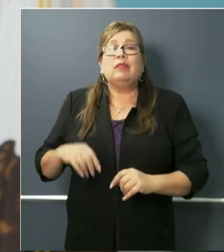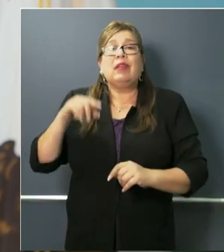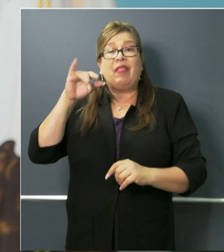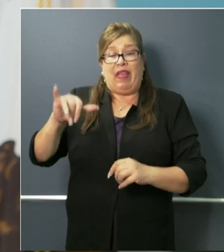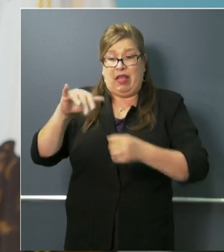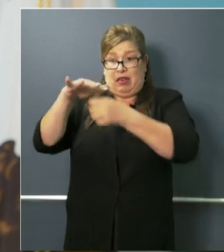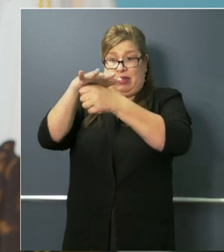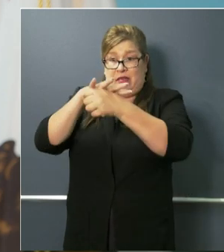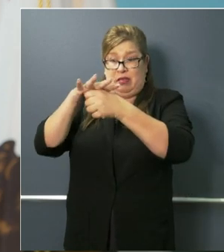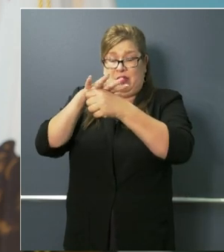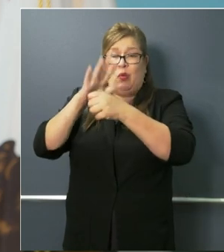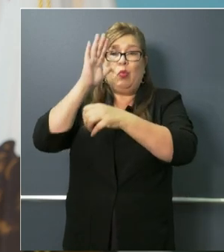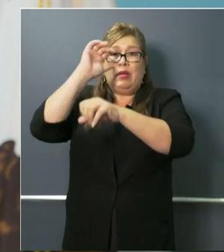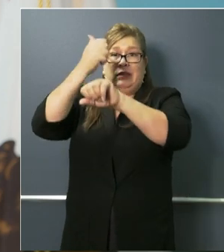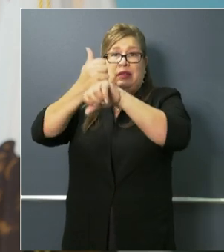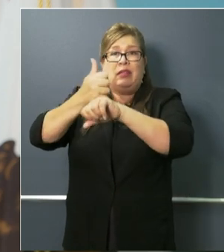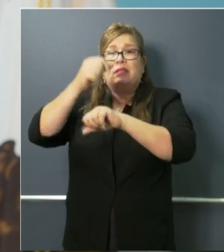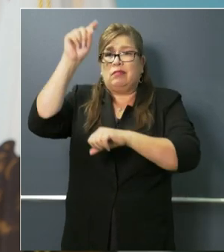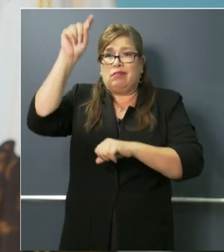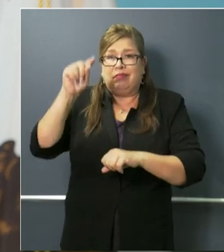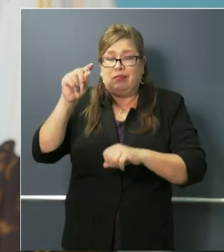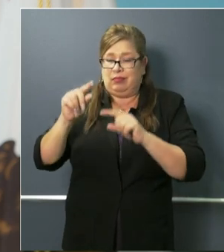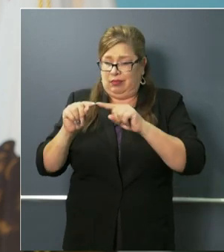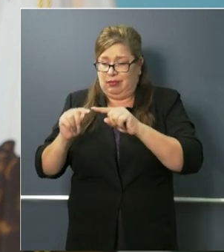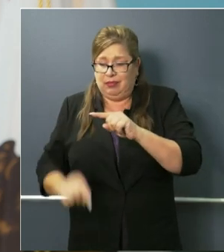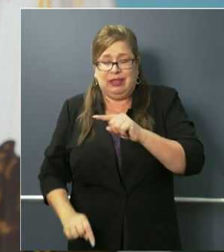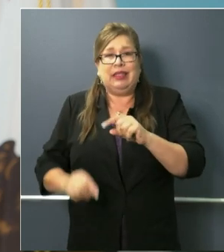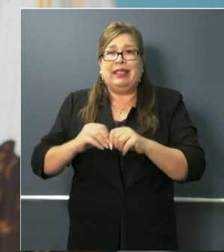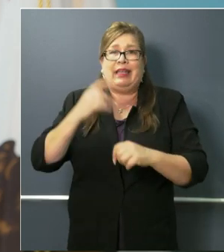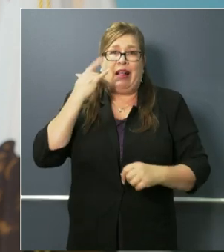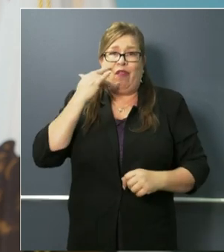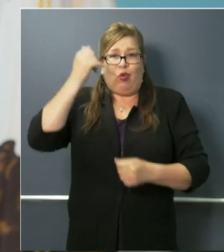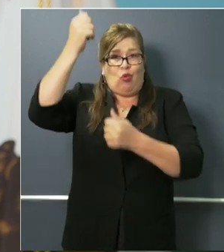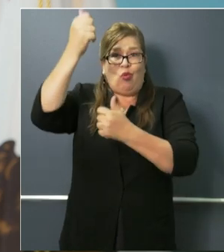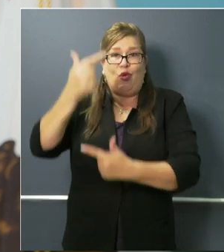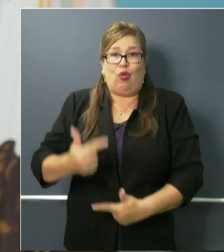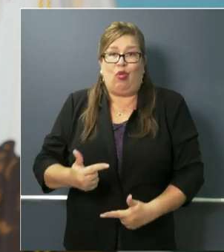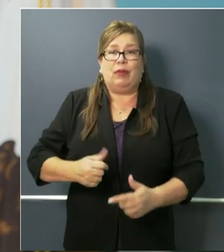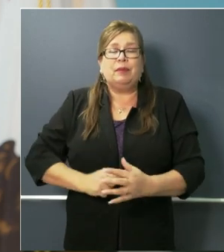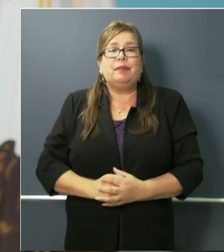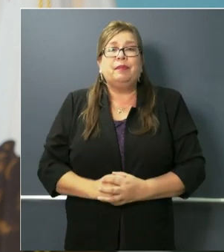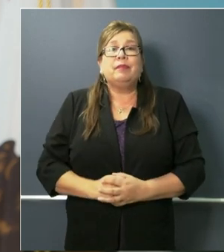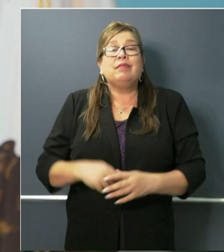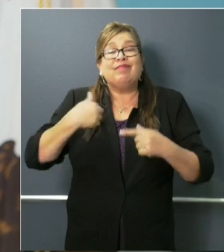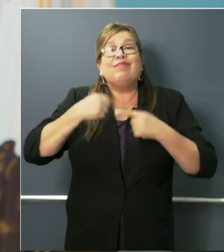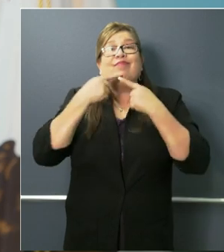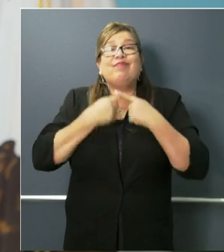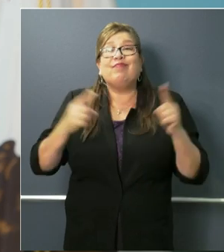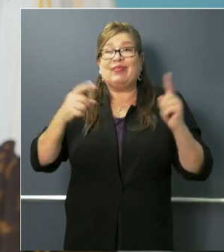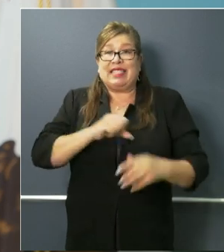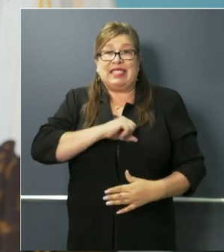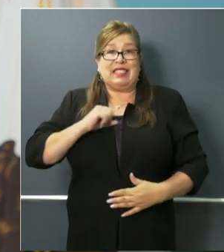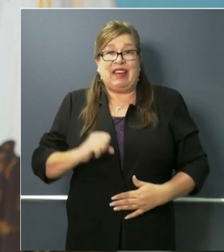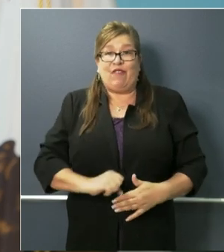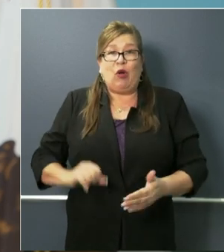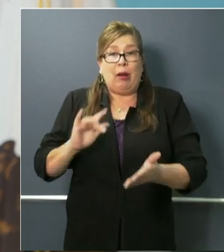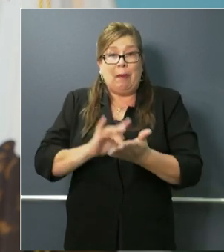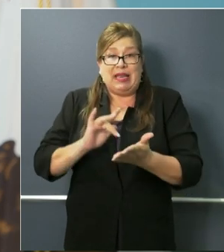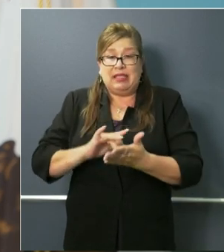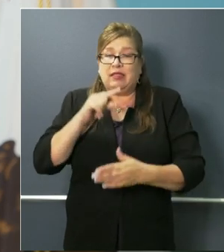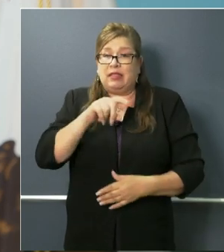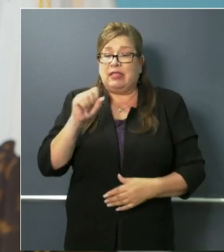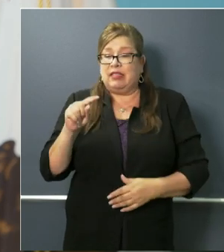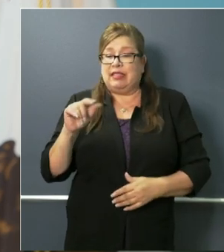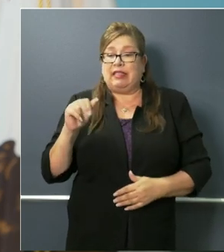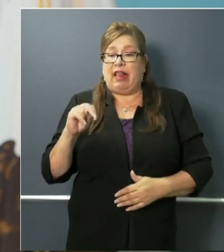geographically based all up and down the state of California. We're pleased to announce Stanford Medicine. They've done a remarkable